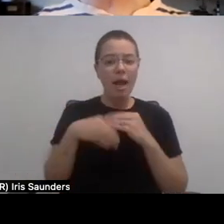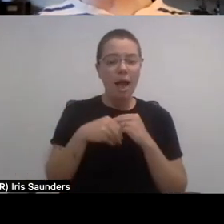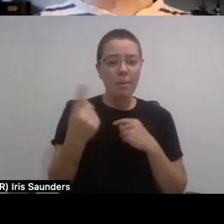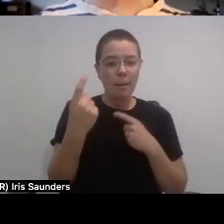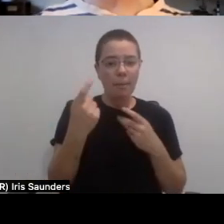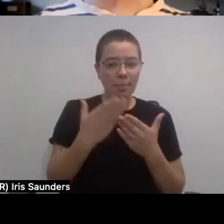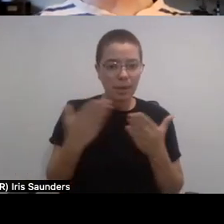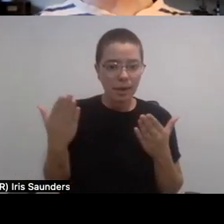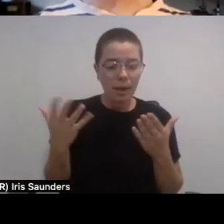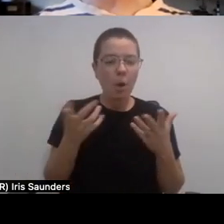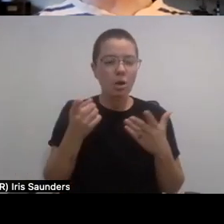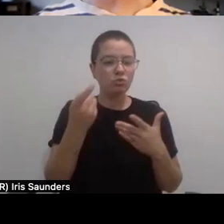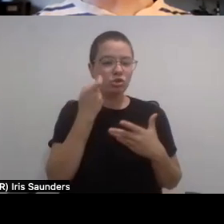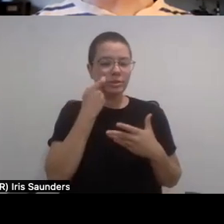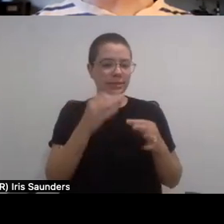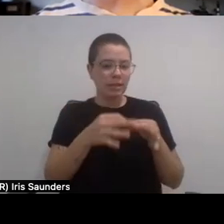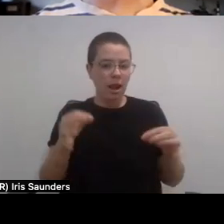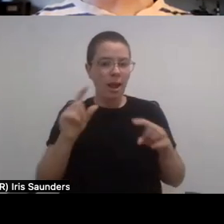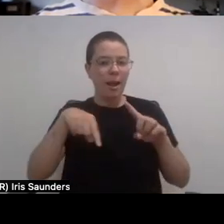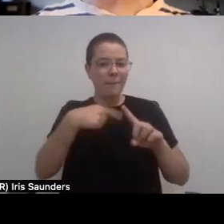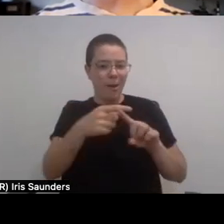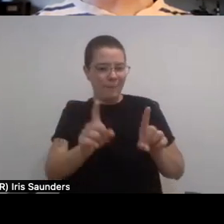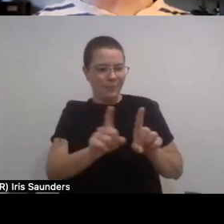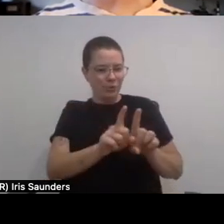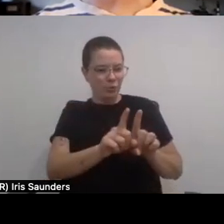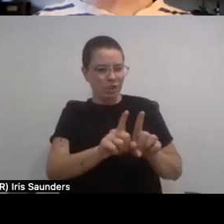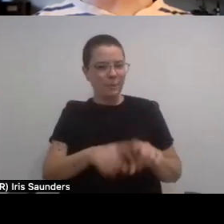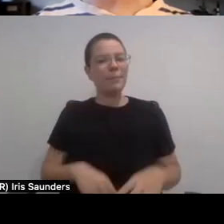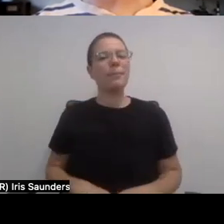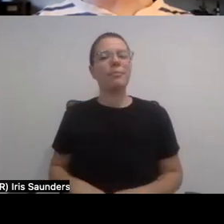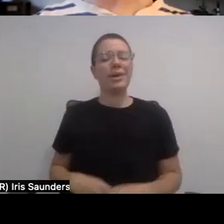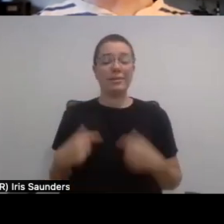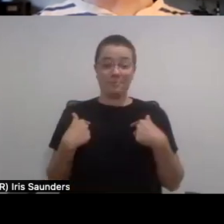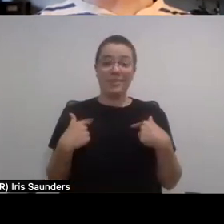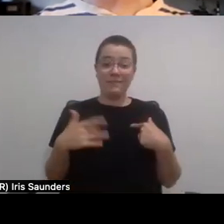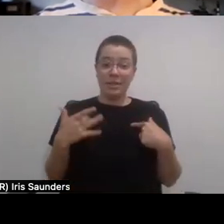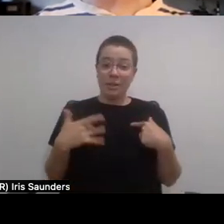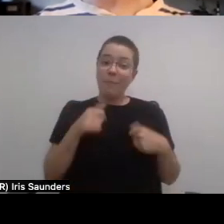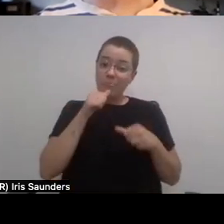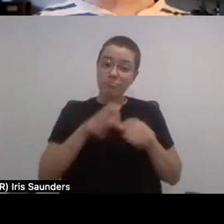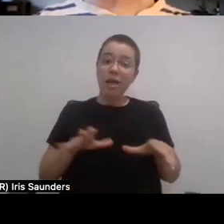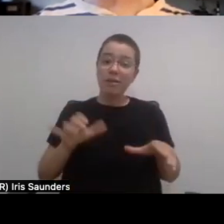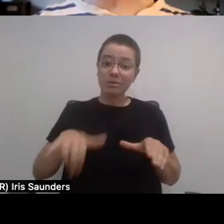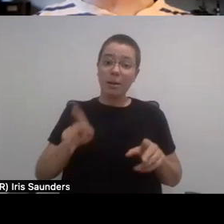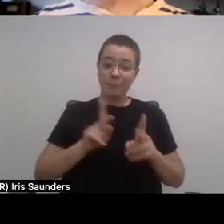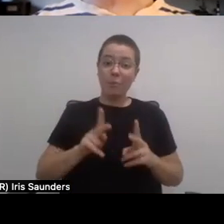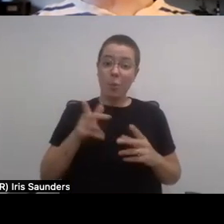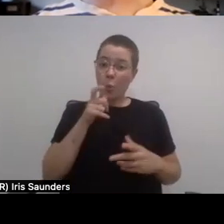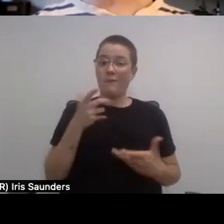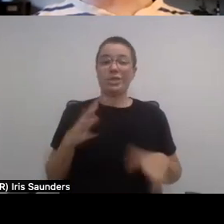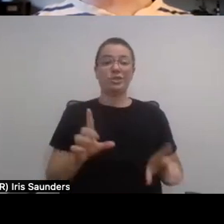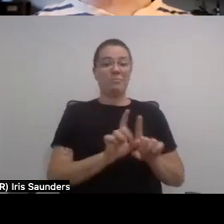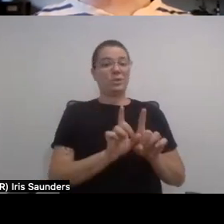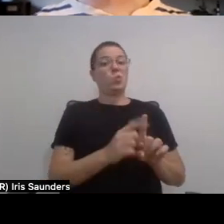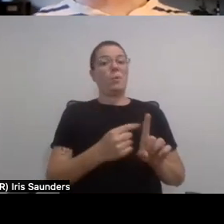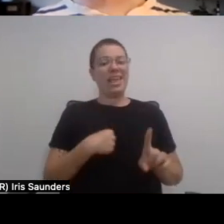to what you said, too, for mentorships. Because I've been blessed that I've had a lot of people that have kind of mentored me, and I've fallen into that